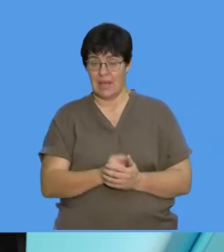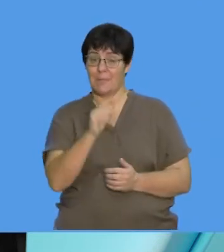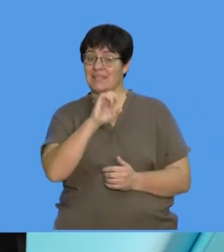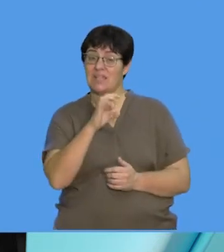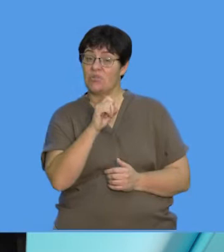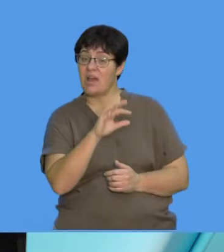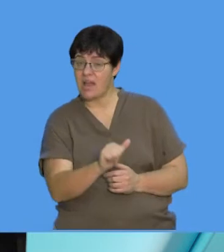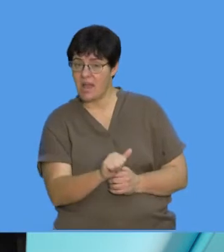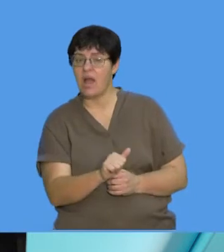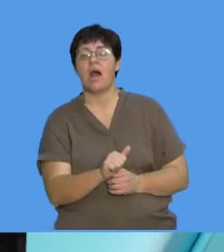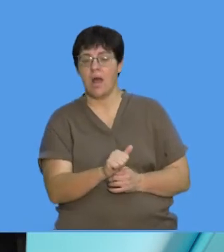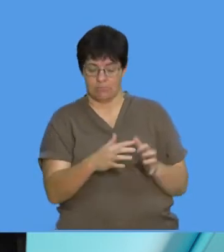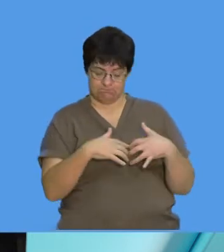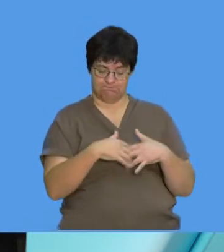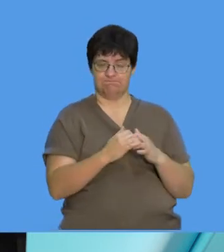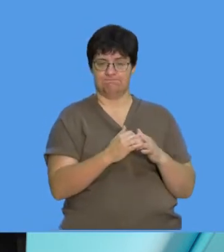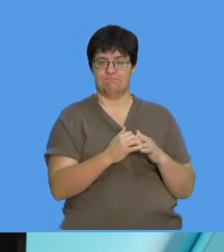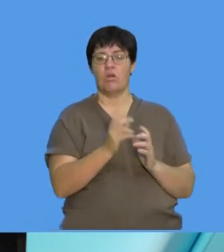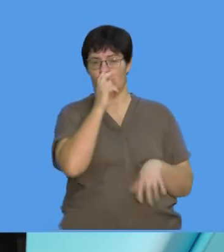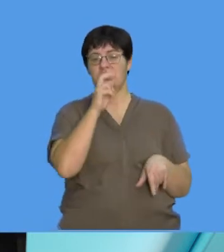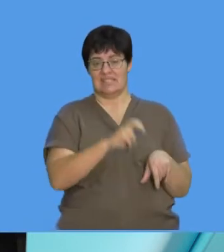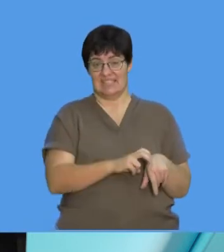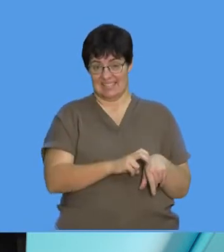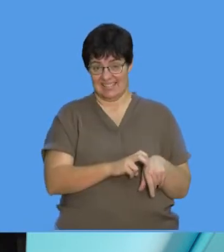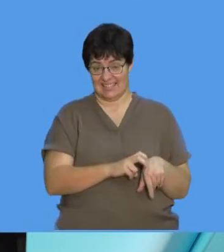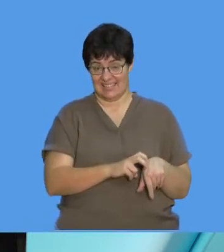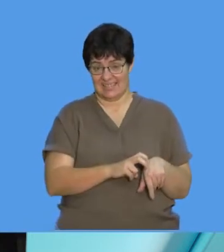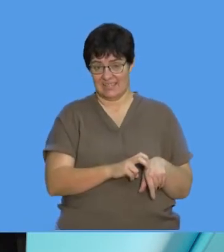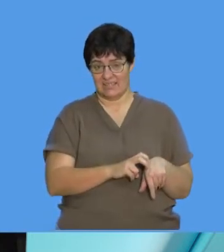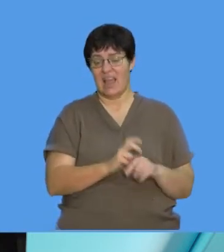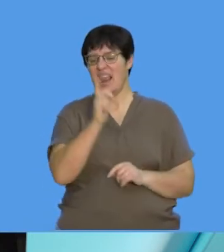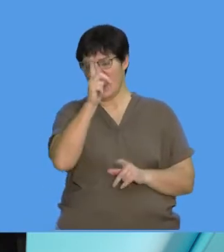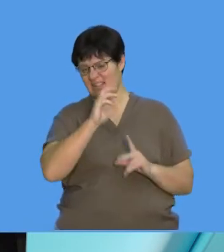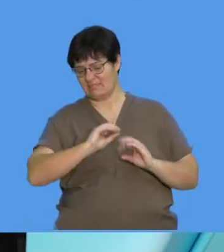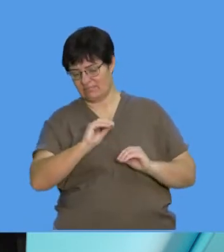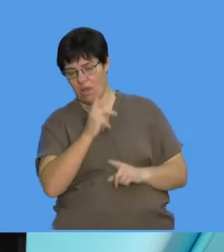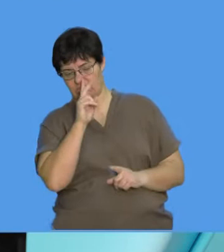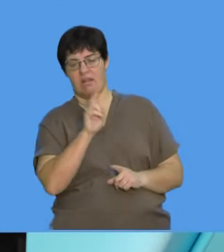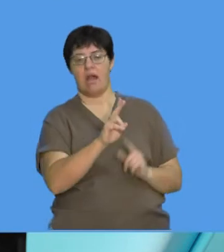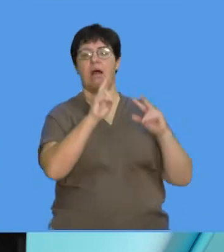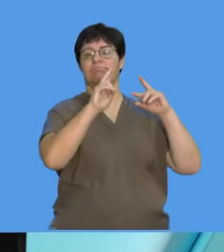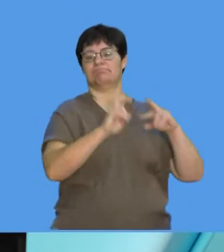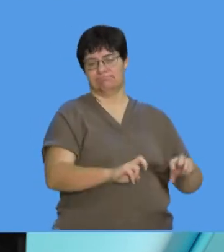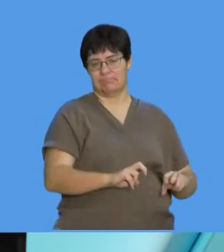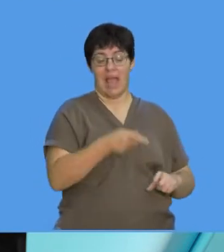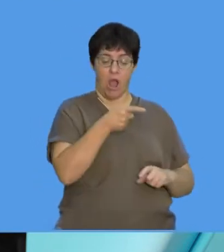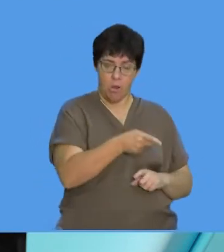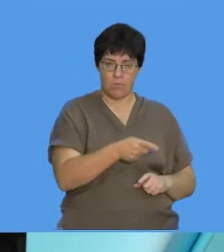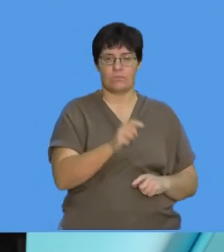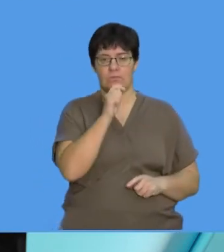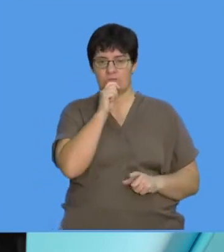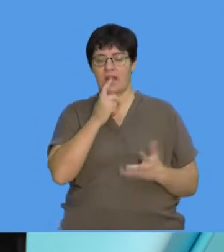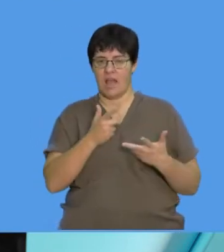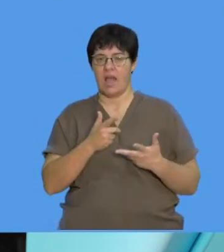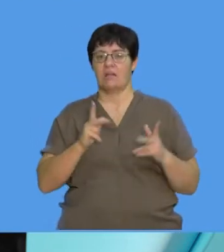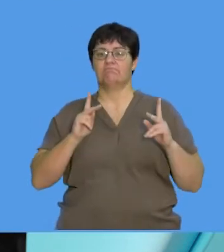bacteria to actually make things that we need, and we'll look at that in later lessons when we look at how we can use